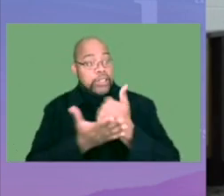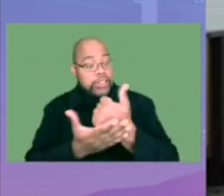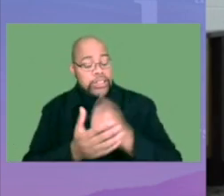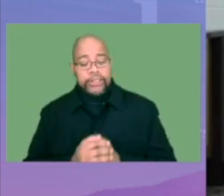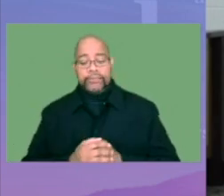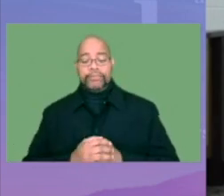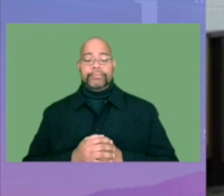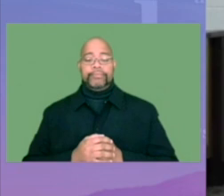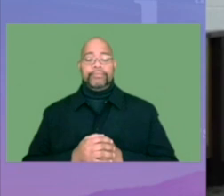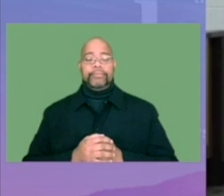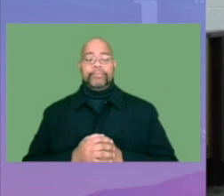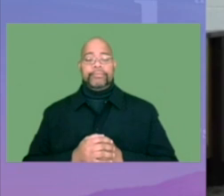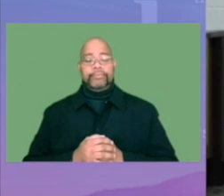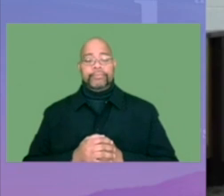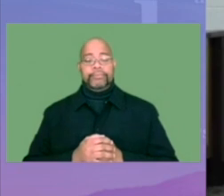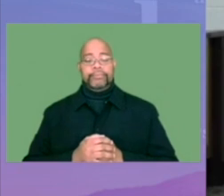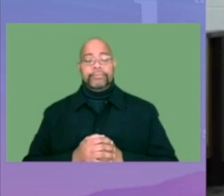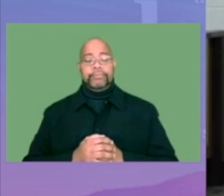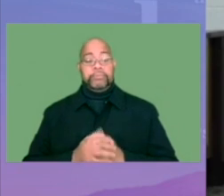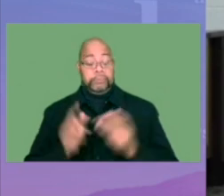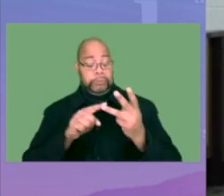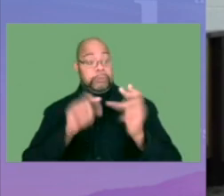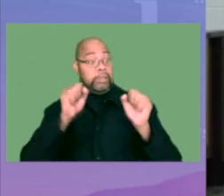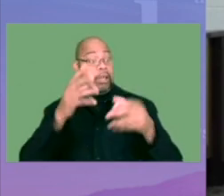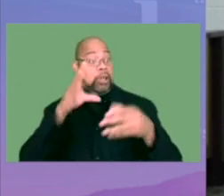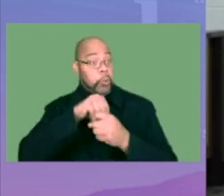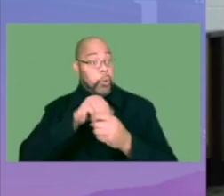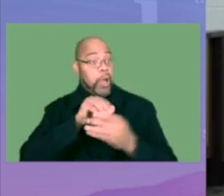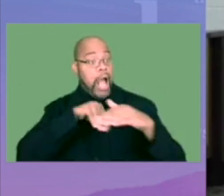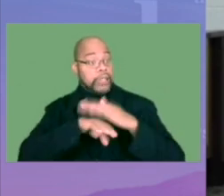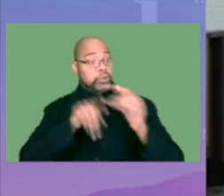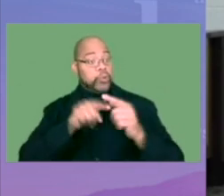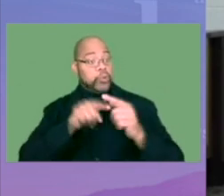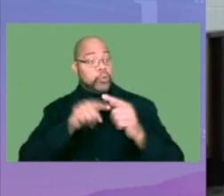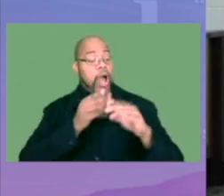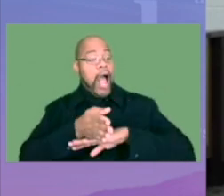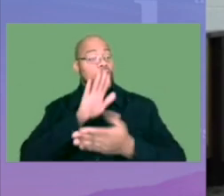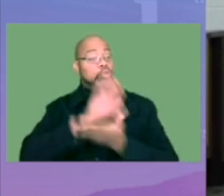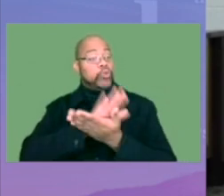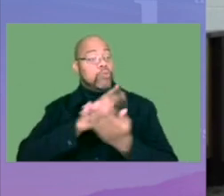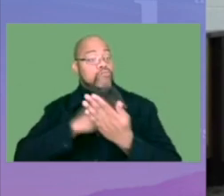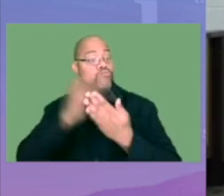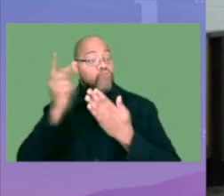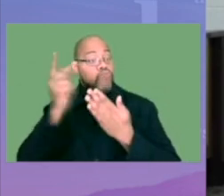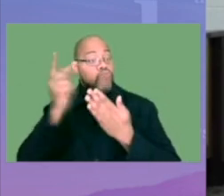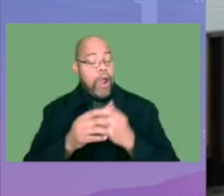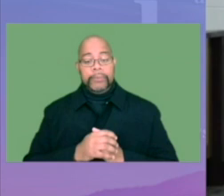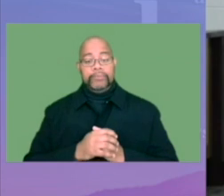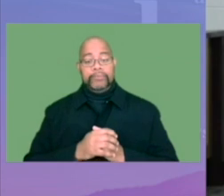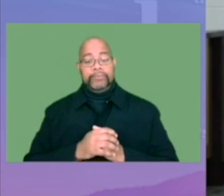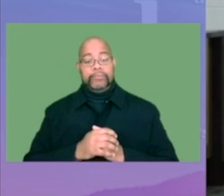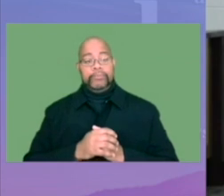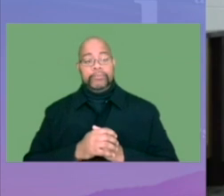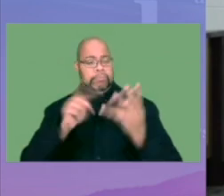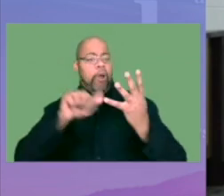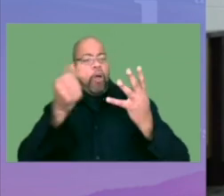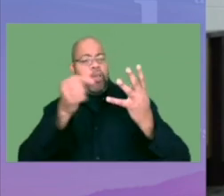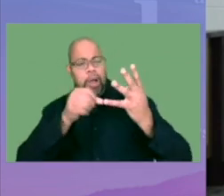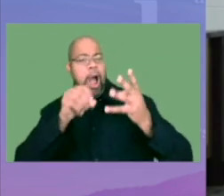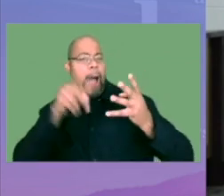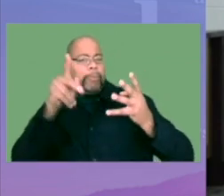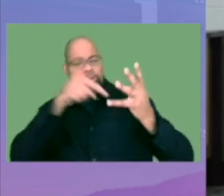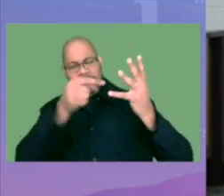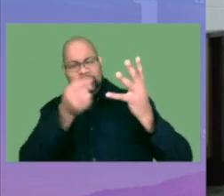food assistance. They could even include access to after-school programming